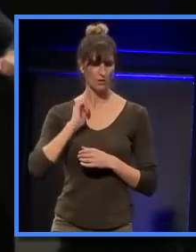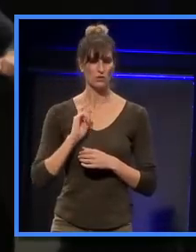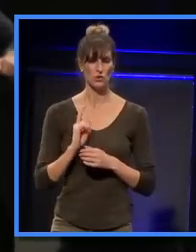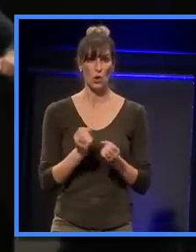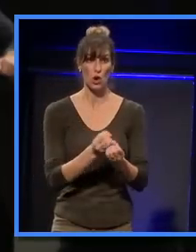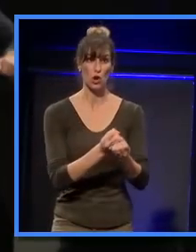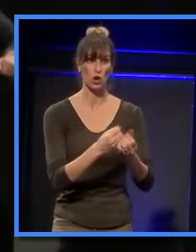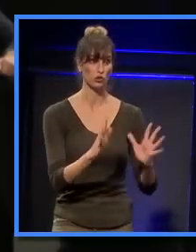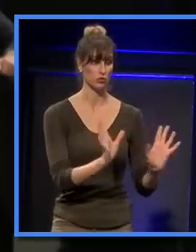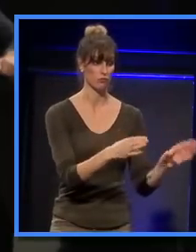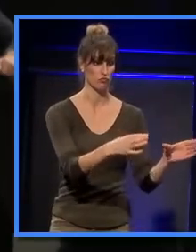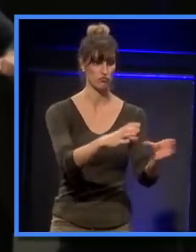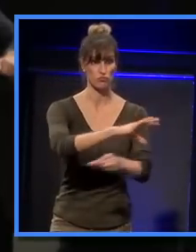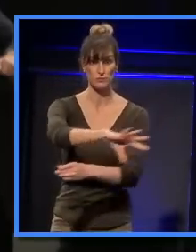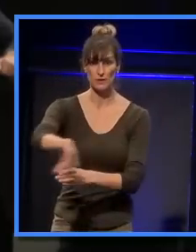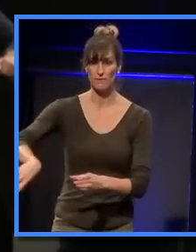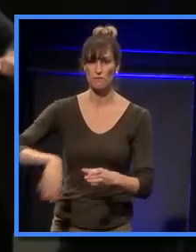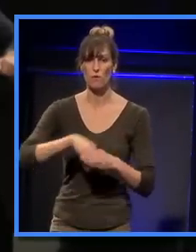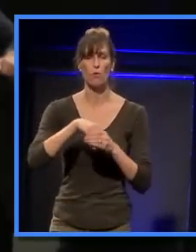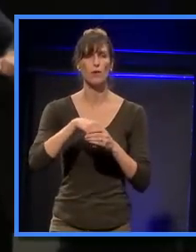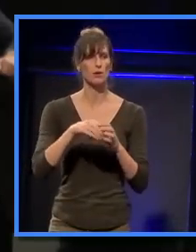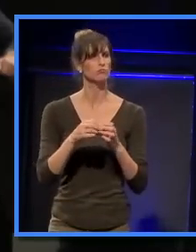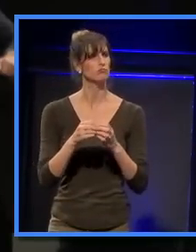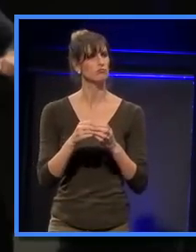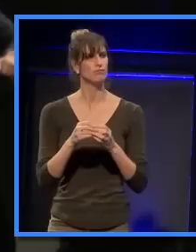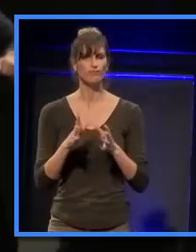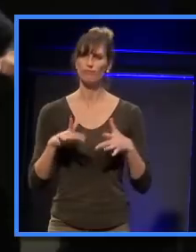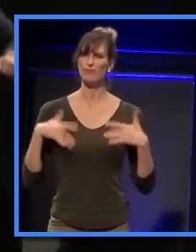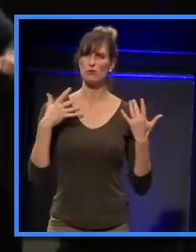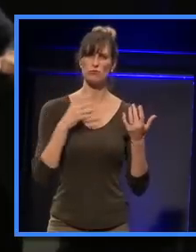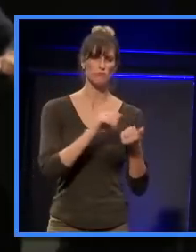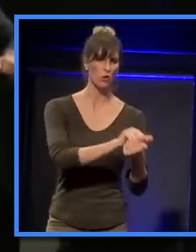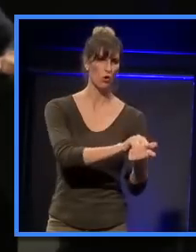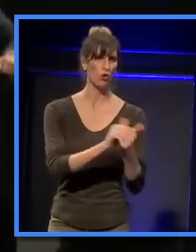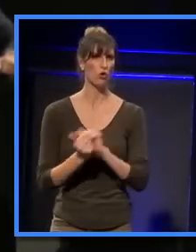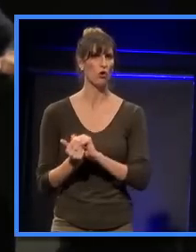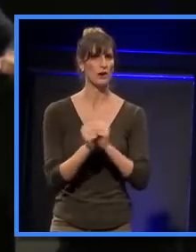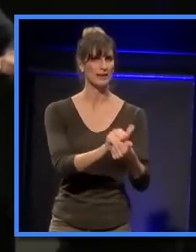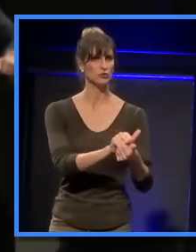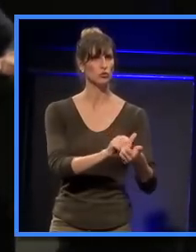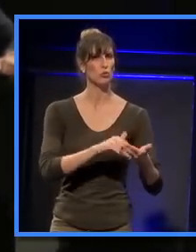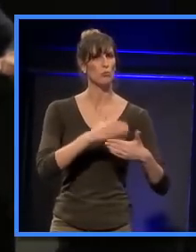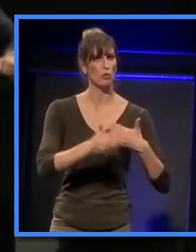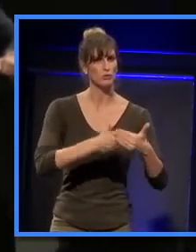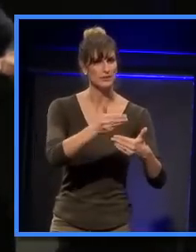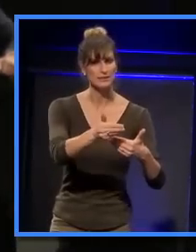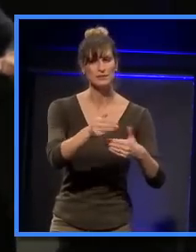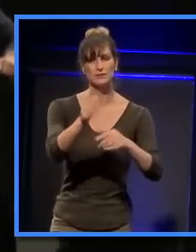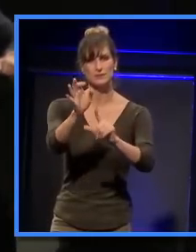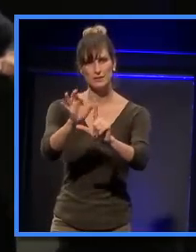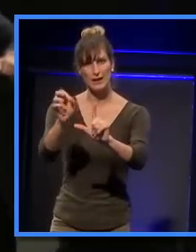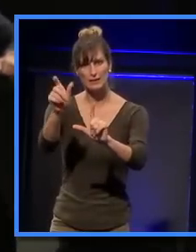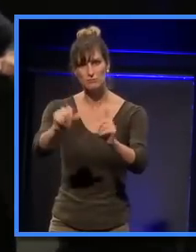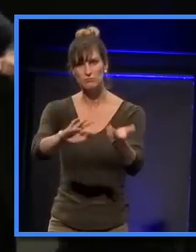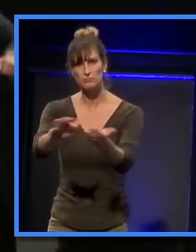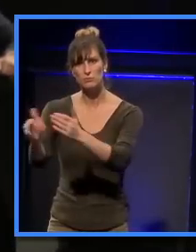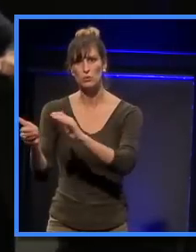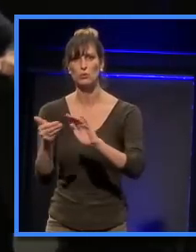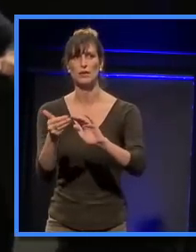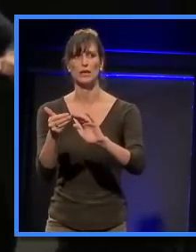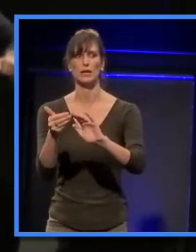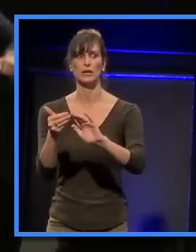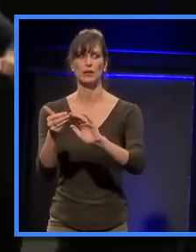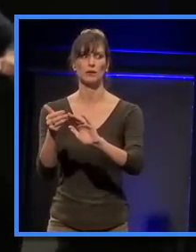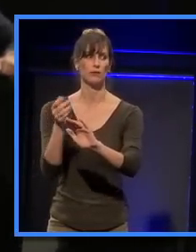very collegial process whereby, yeah, the architects, the design community, landscape